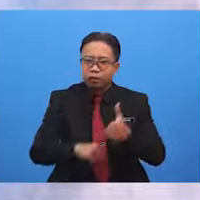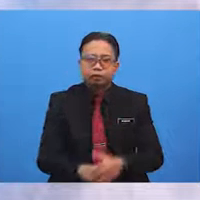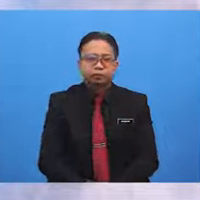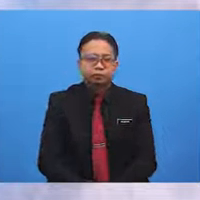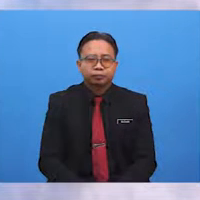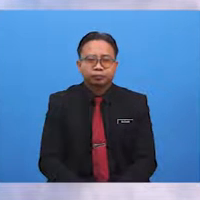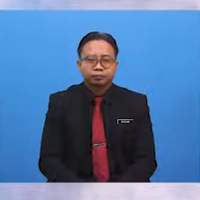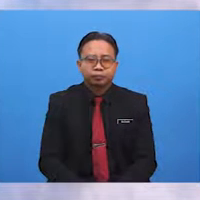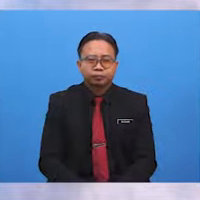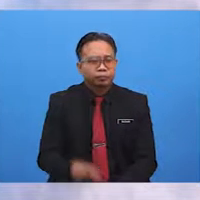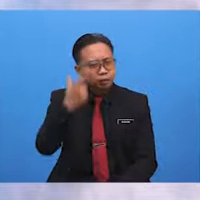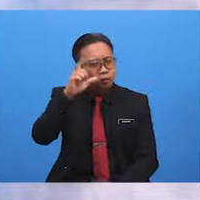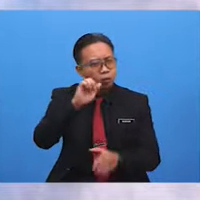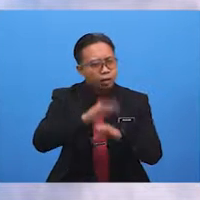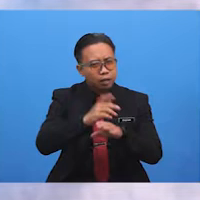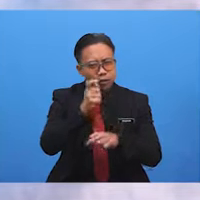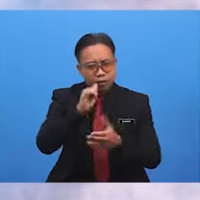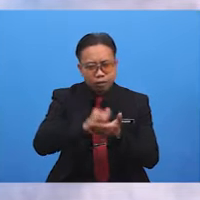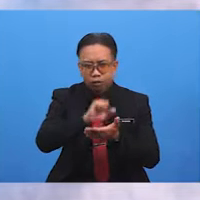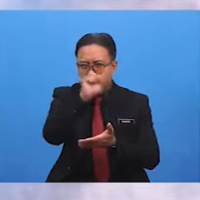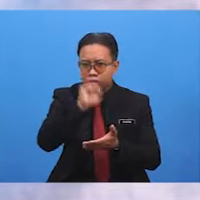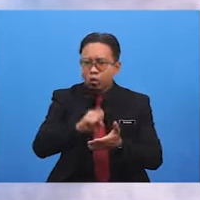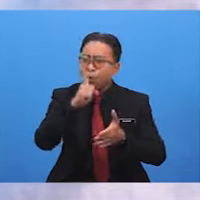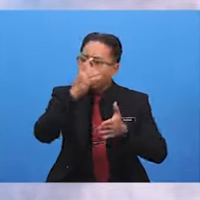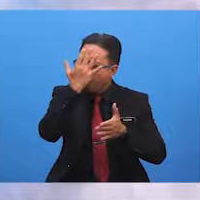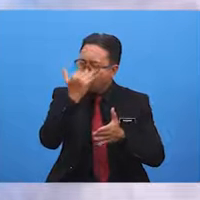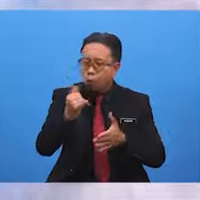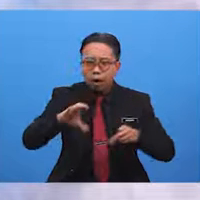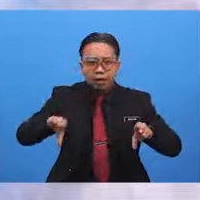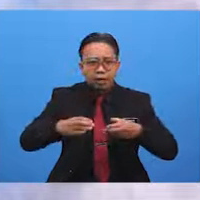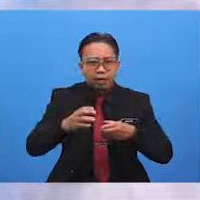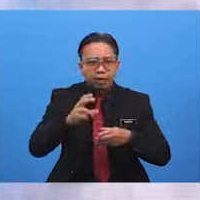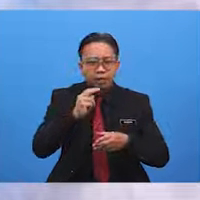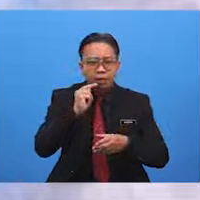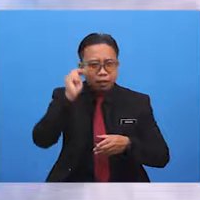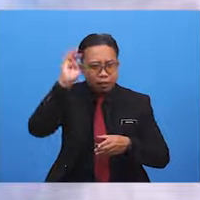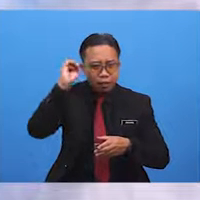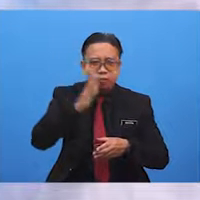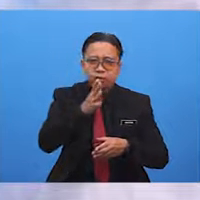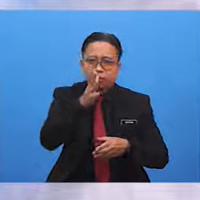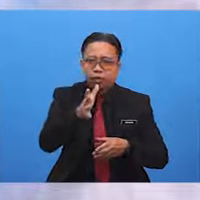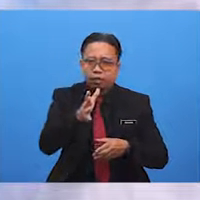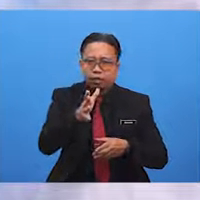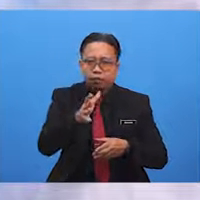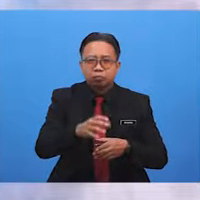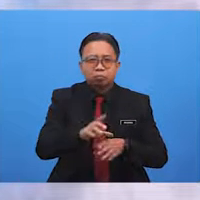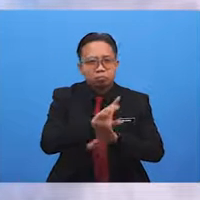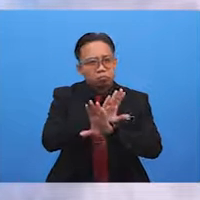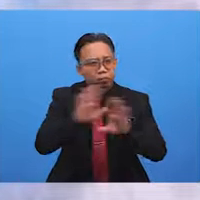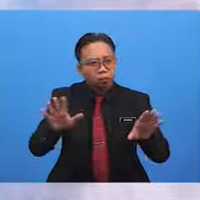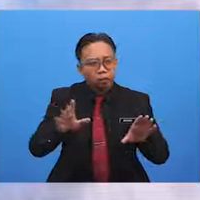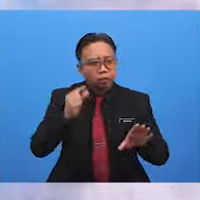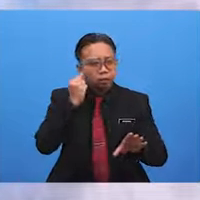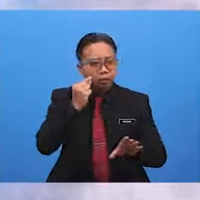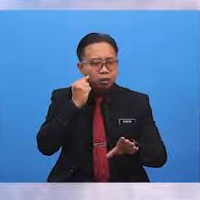at this question. Why did Naeem's grandmother, Opa, forbid the girl from opening an